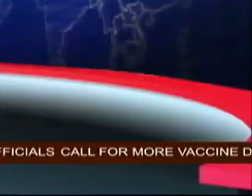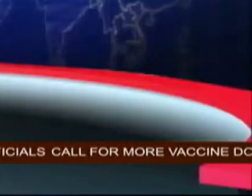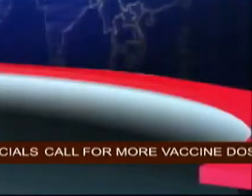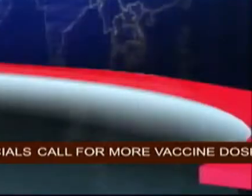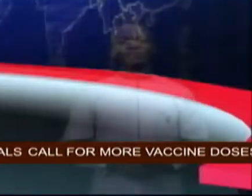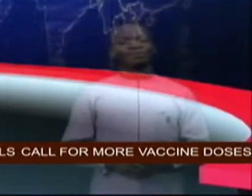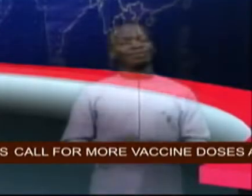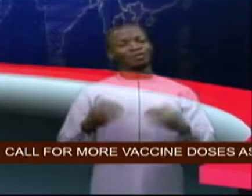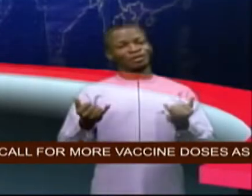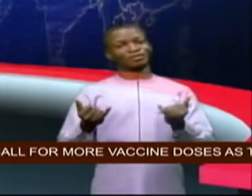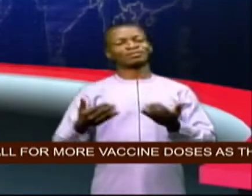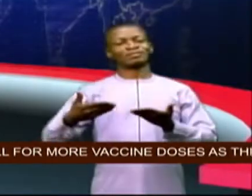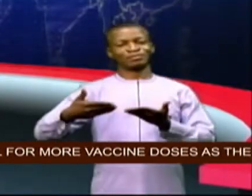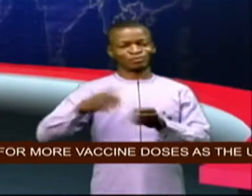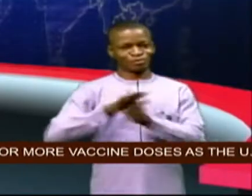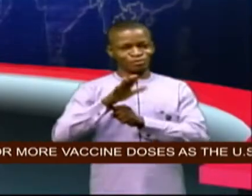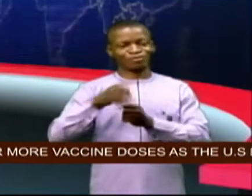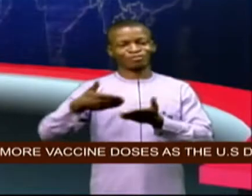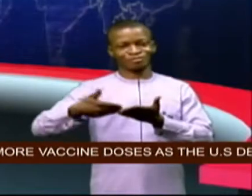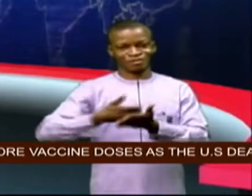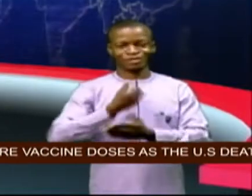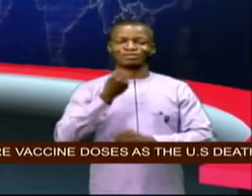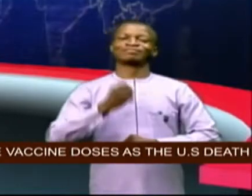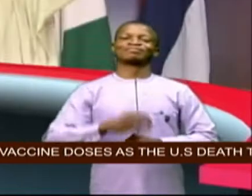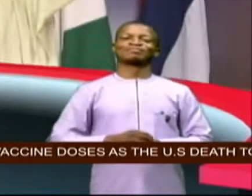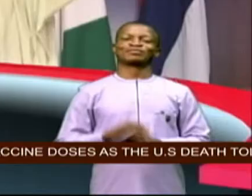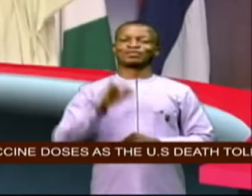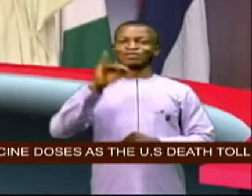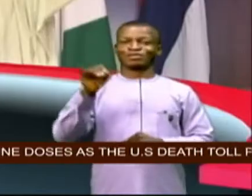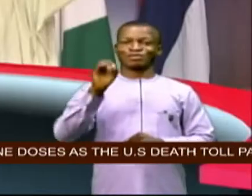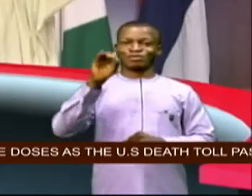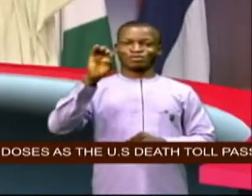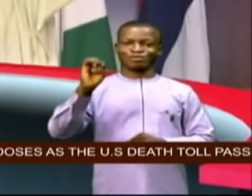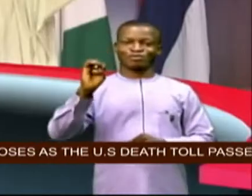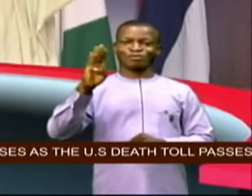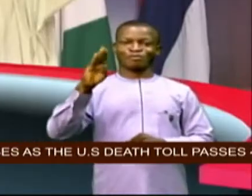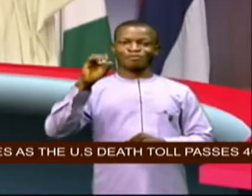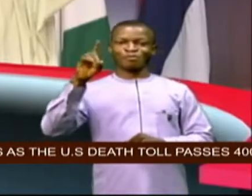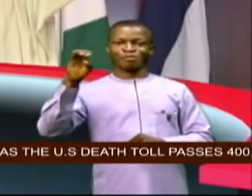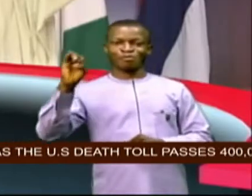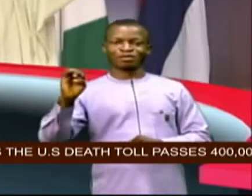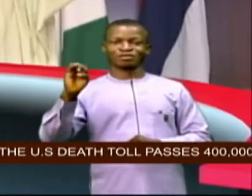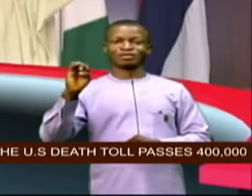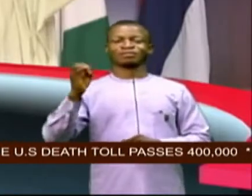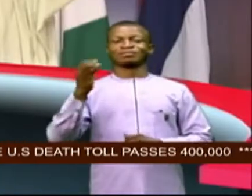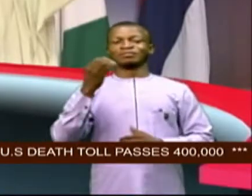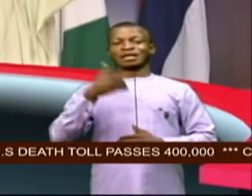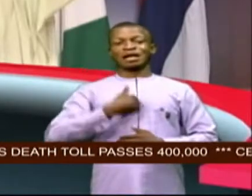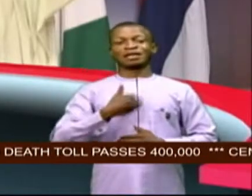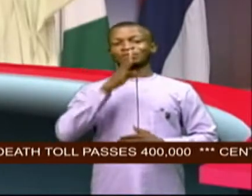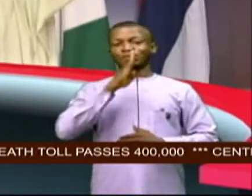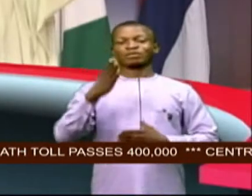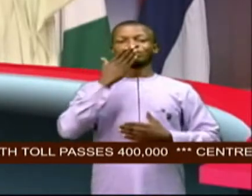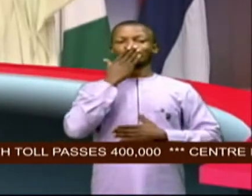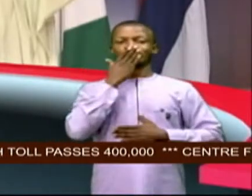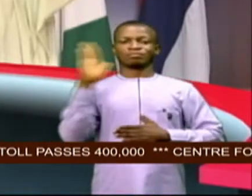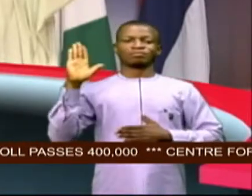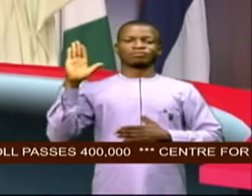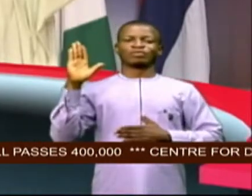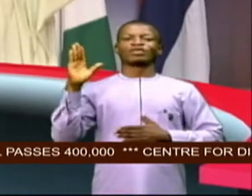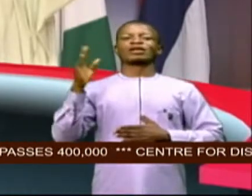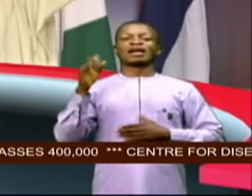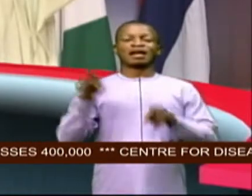now the news and details joe biden has been sworn in as the 46th president of the united states